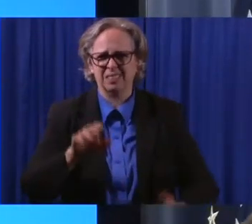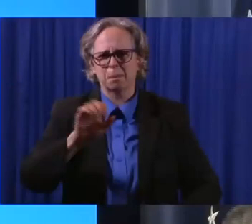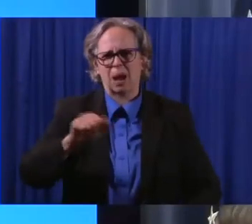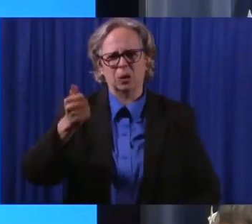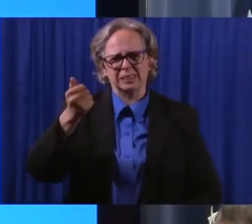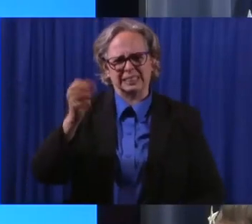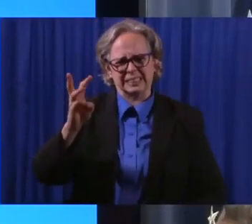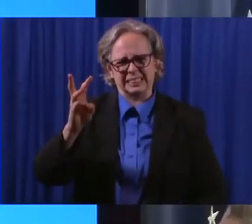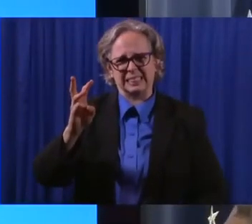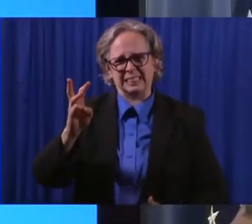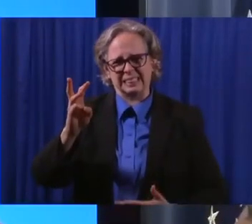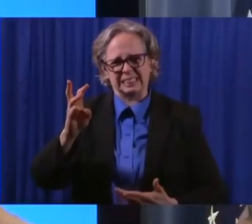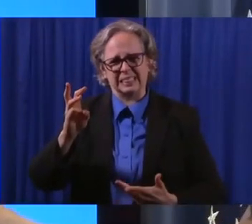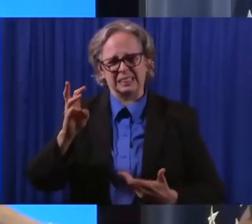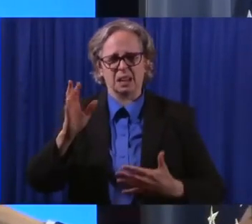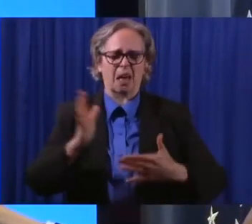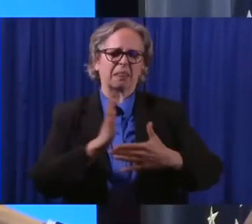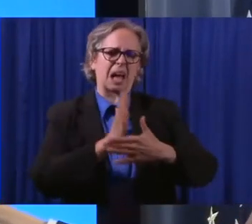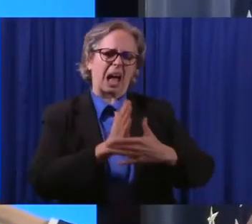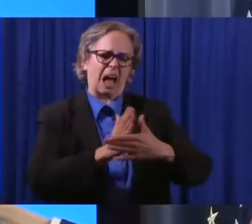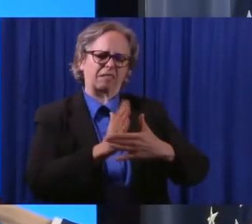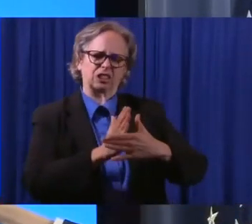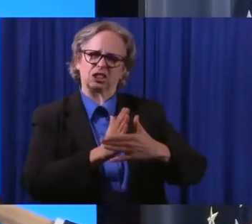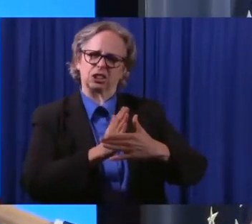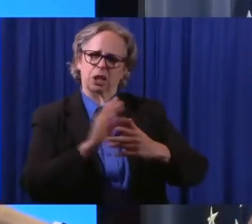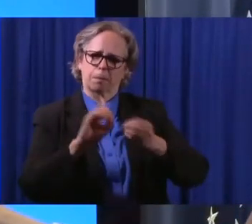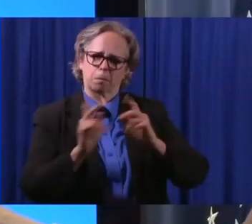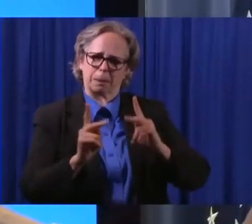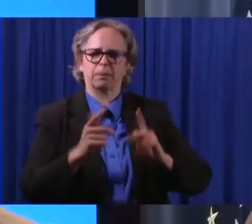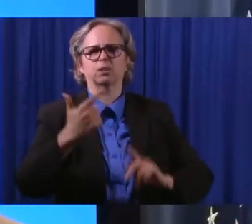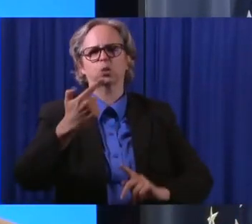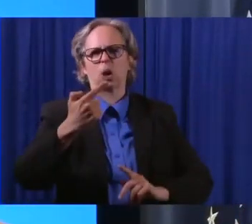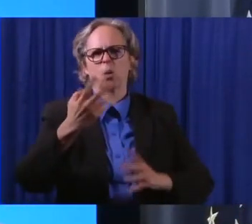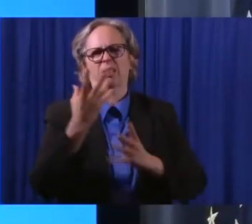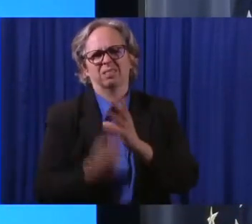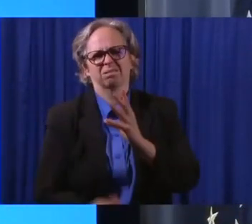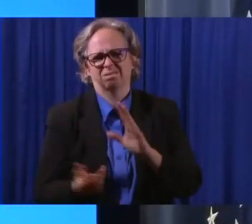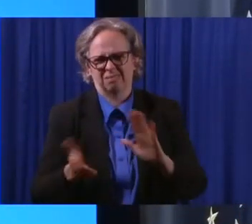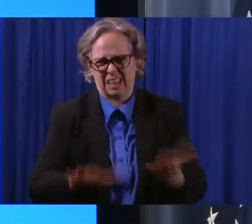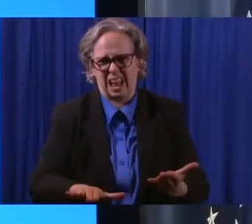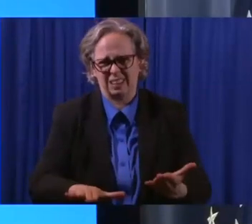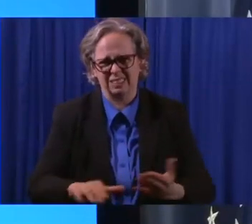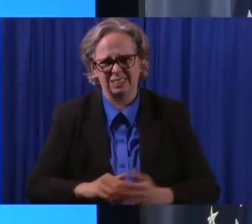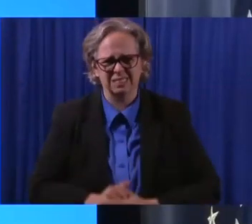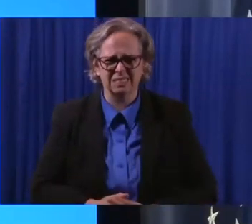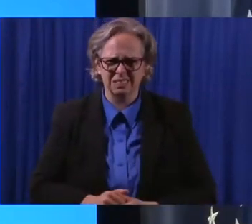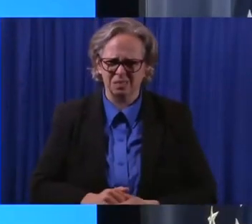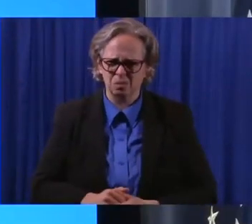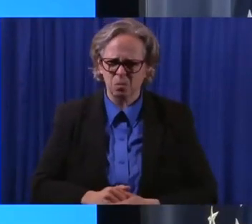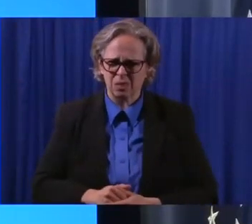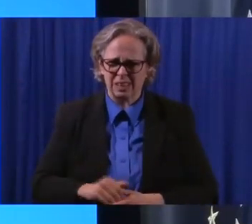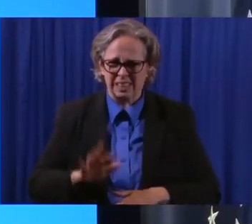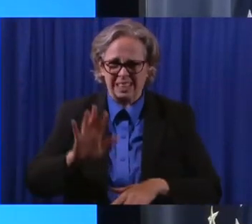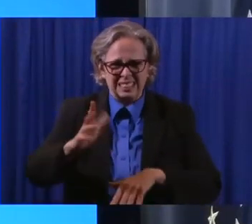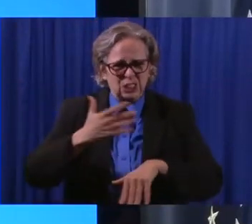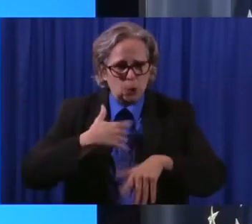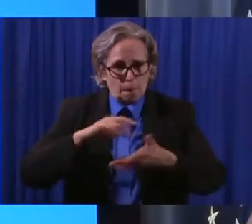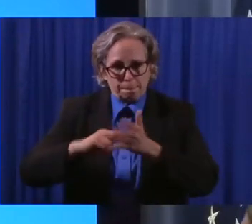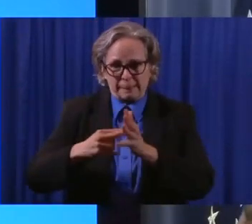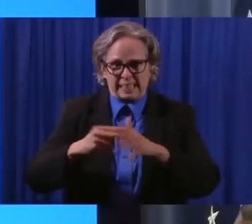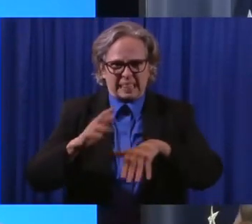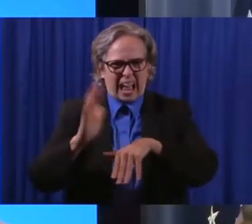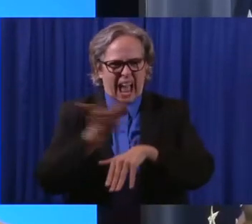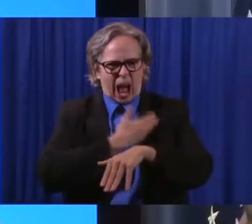average, so again fairly steady. But the earliest, the early indicator of course is the number of cases. Now